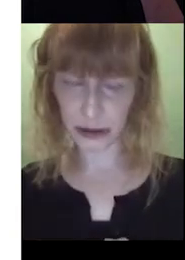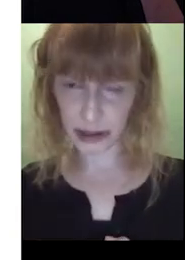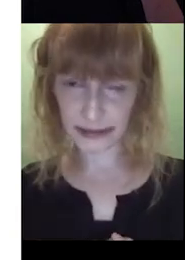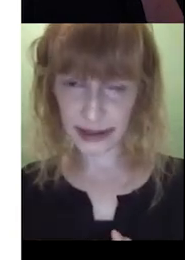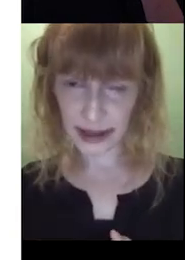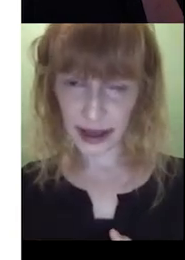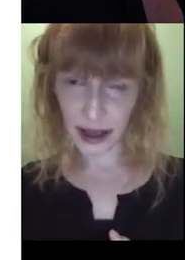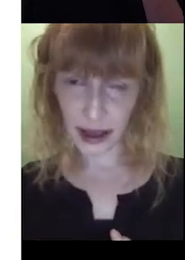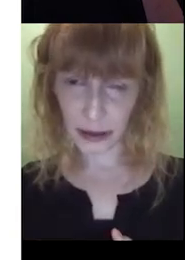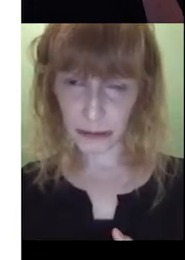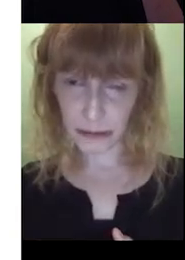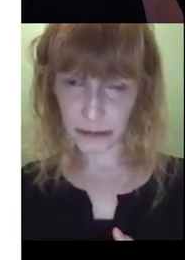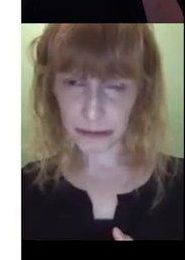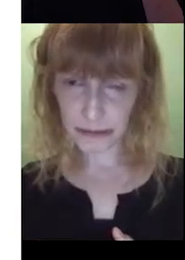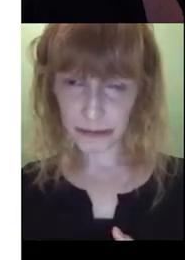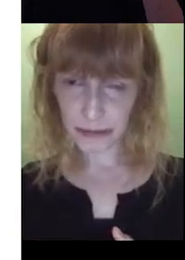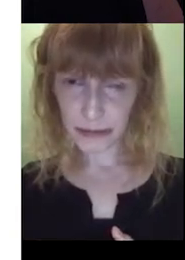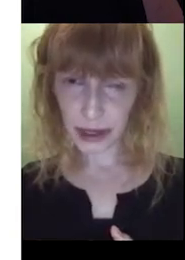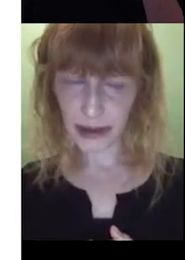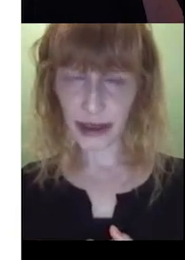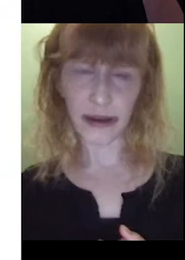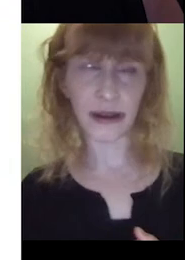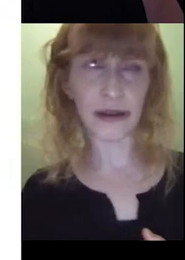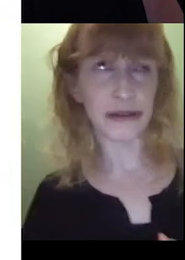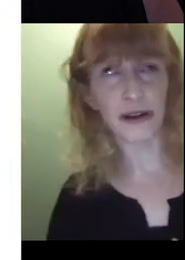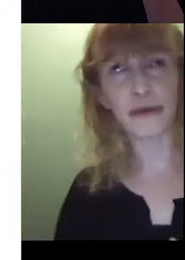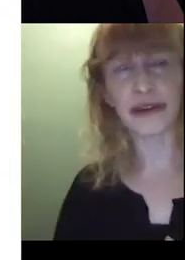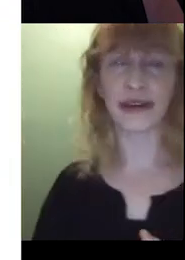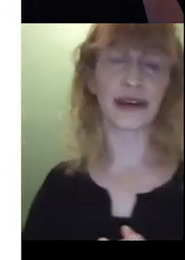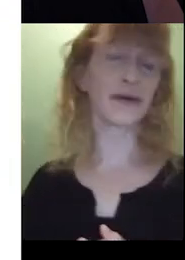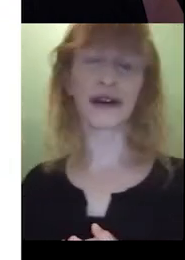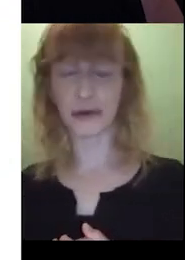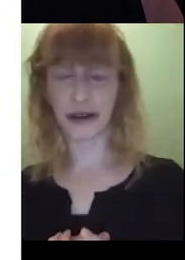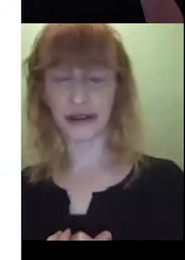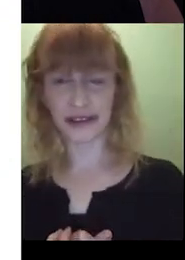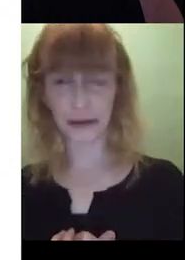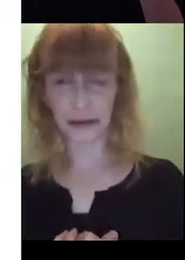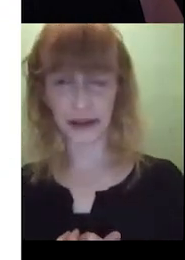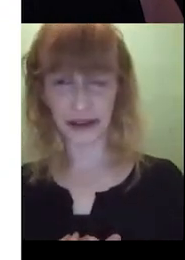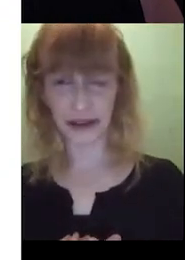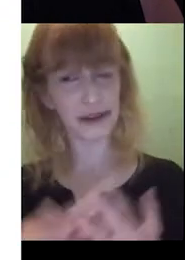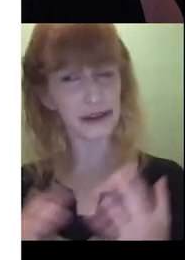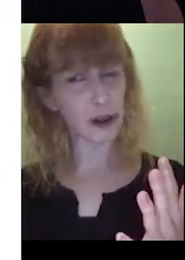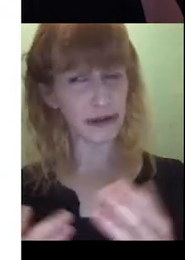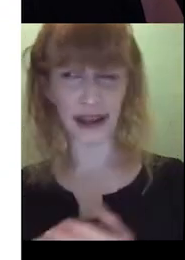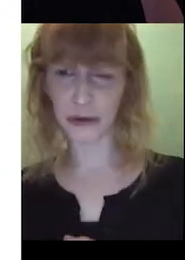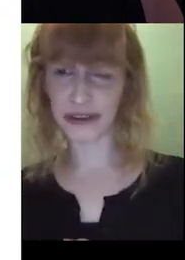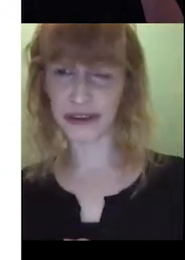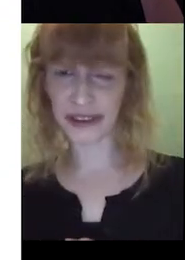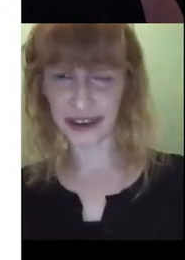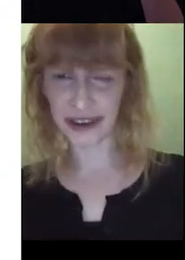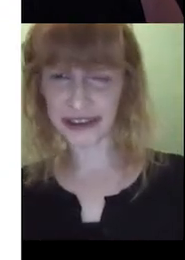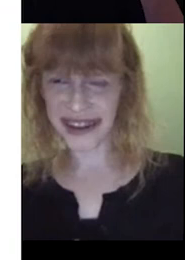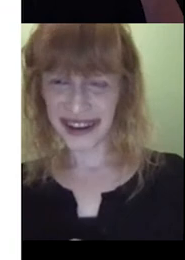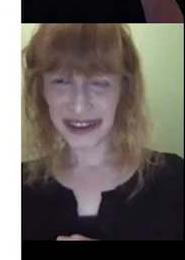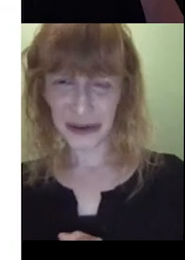Absolutely. Um, another, another thing that I've been thinking about as well is something like, because there's a lot of animals